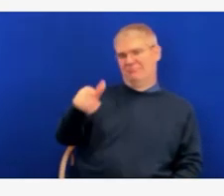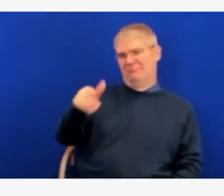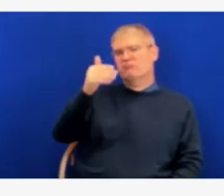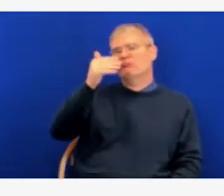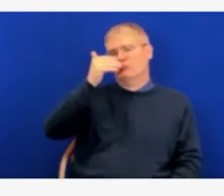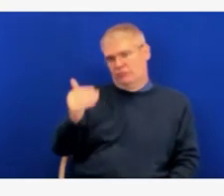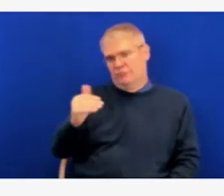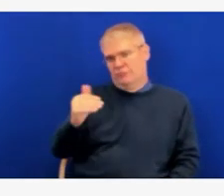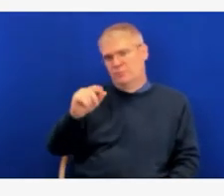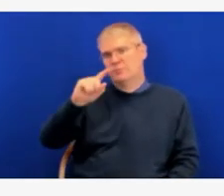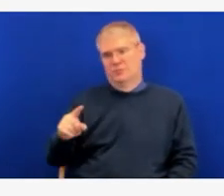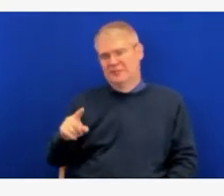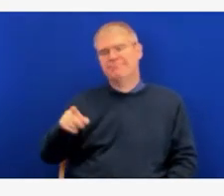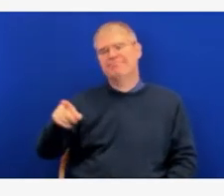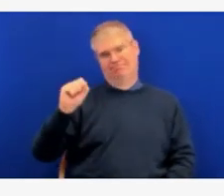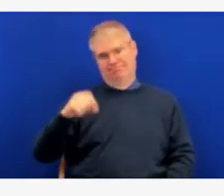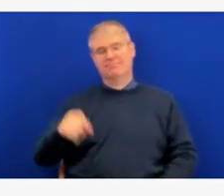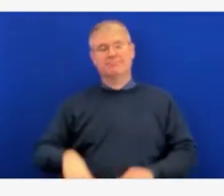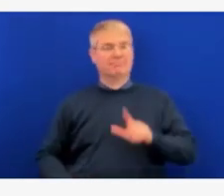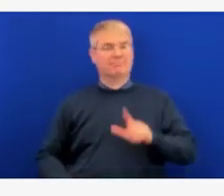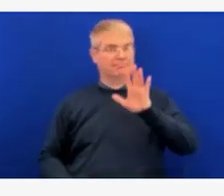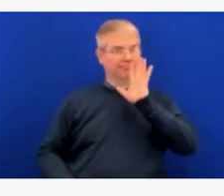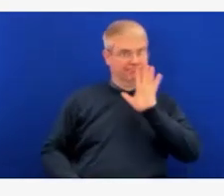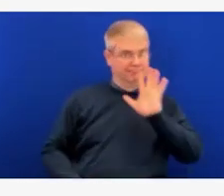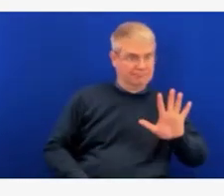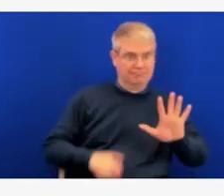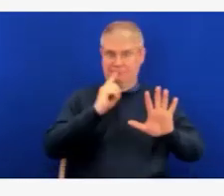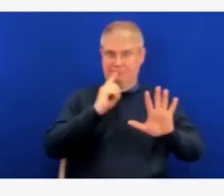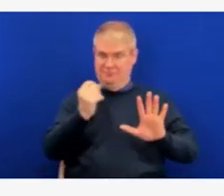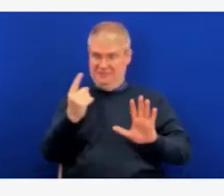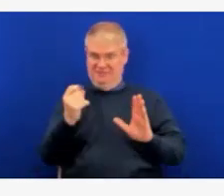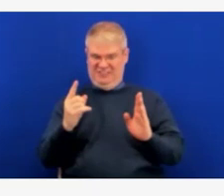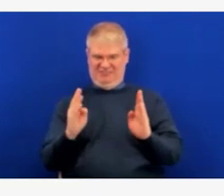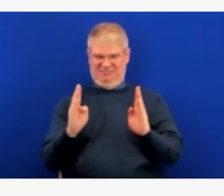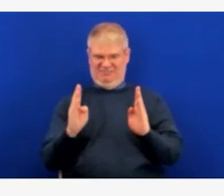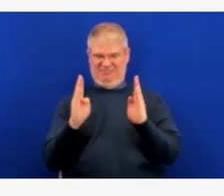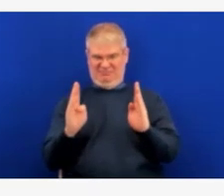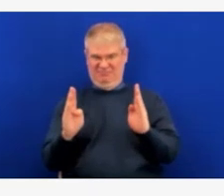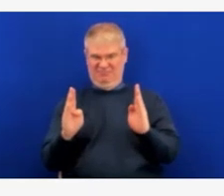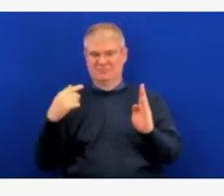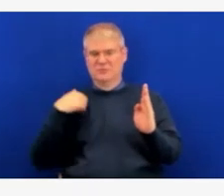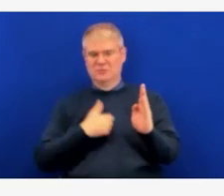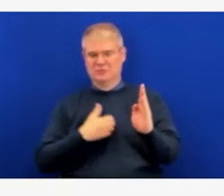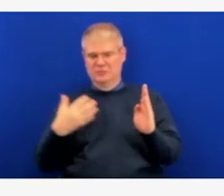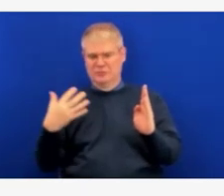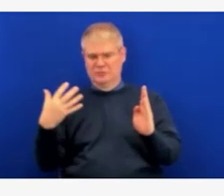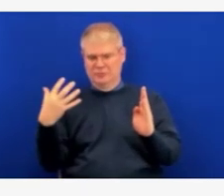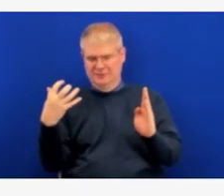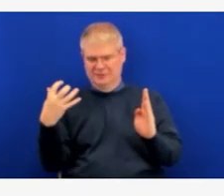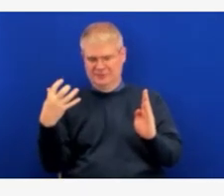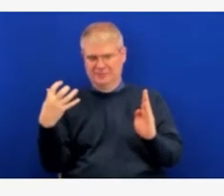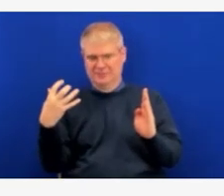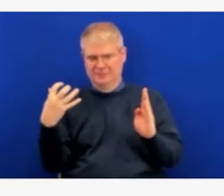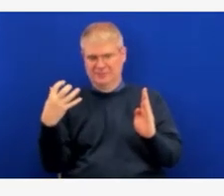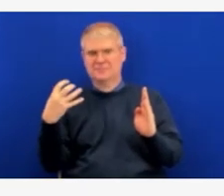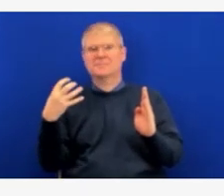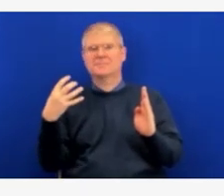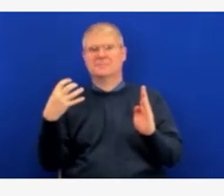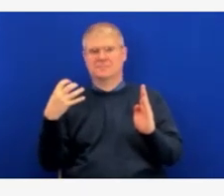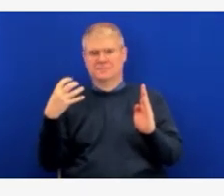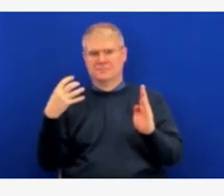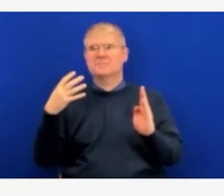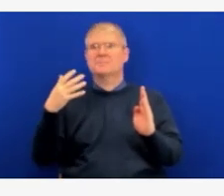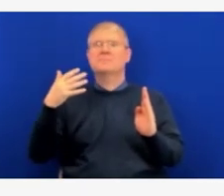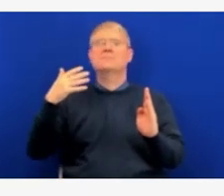decided today if there's going to be a good recommendation and a positive recommendation from CDC and